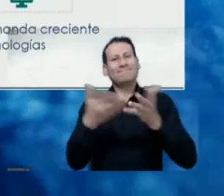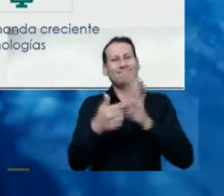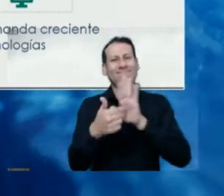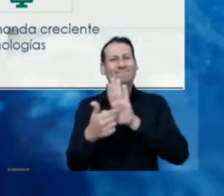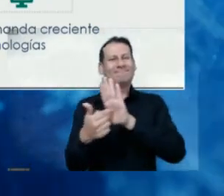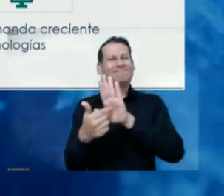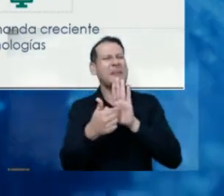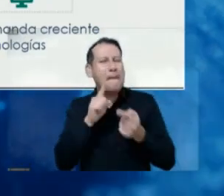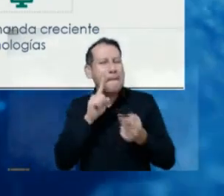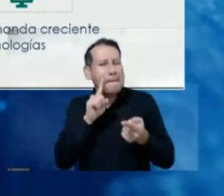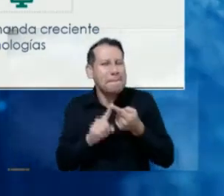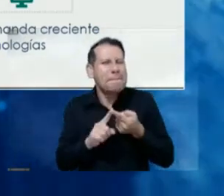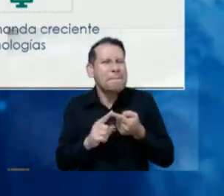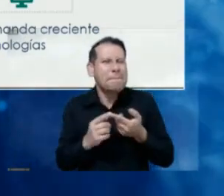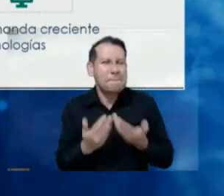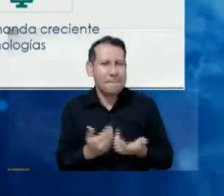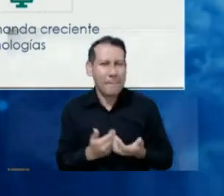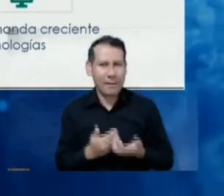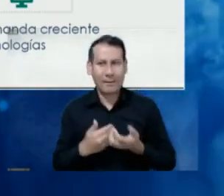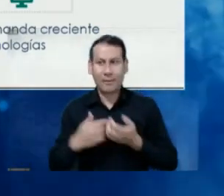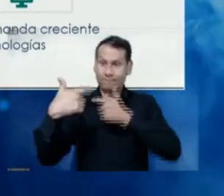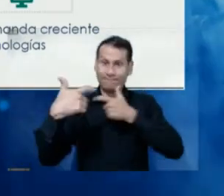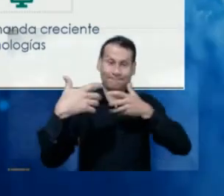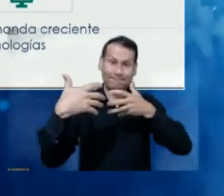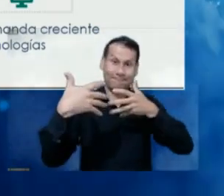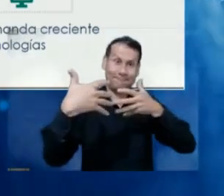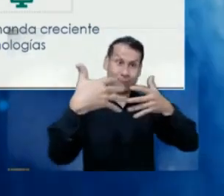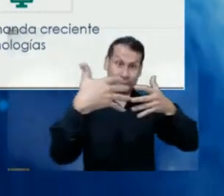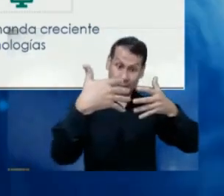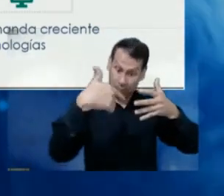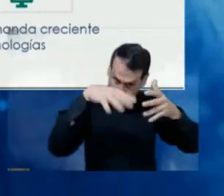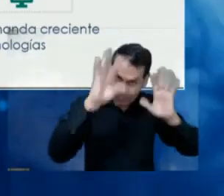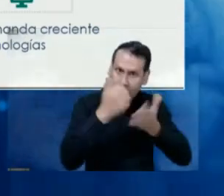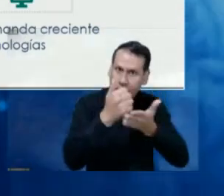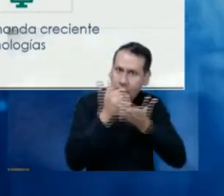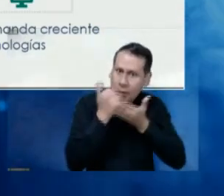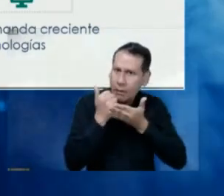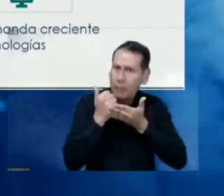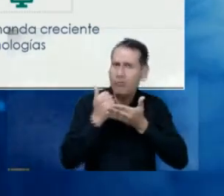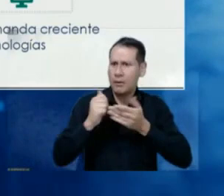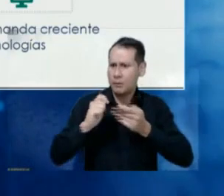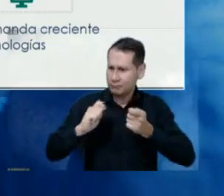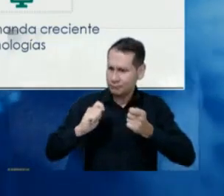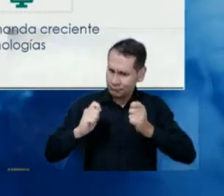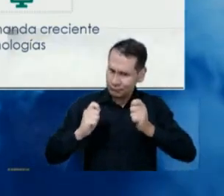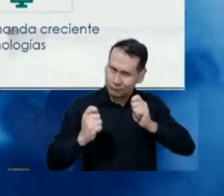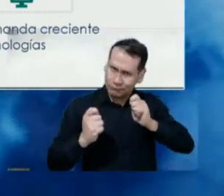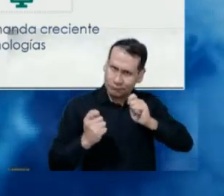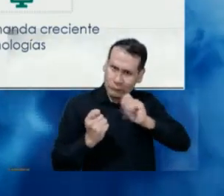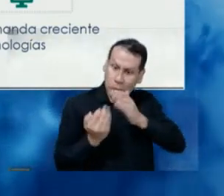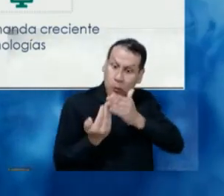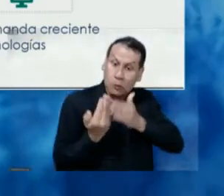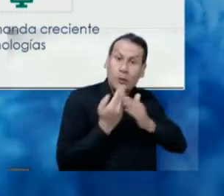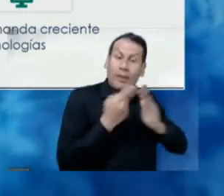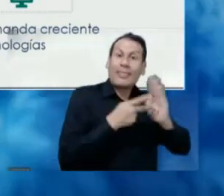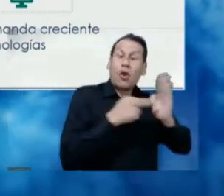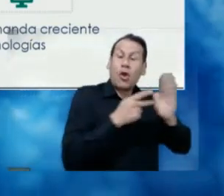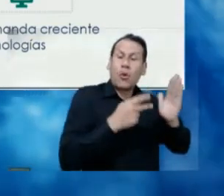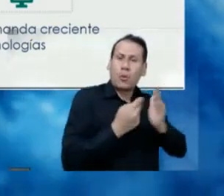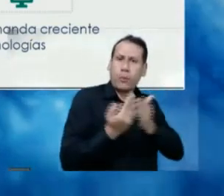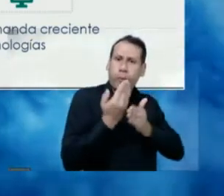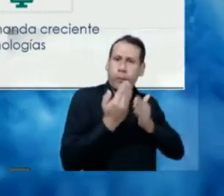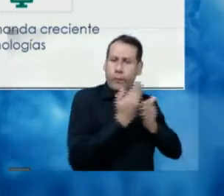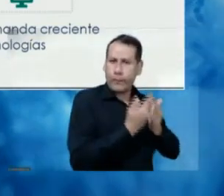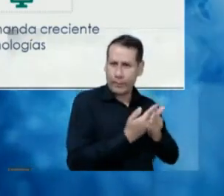share with you and tell you. Spectrum is an enable for digital transformation, but it is also a promoter for